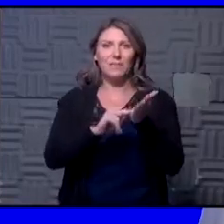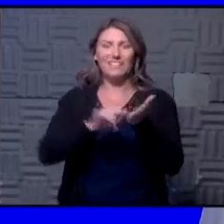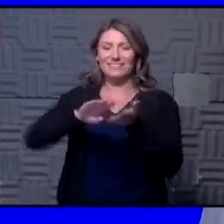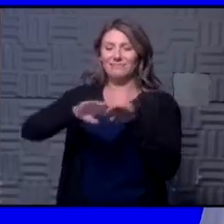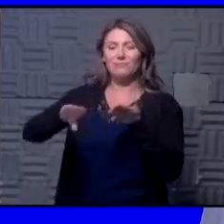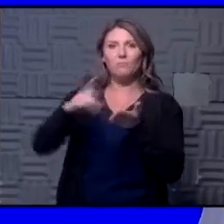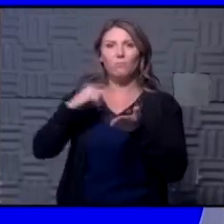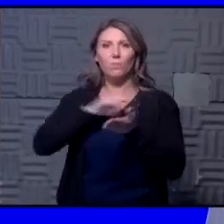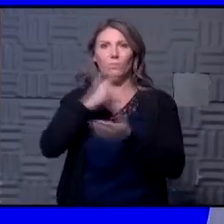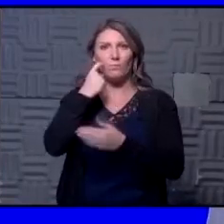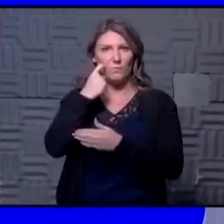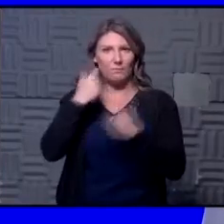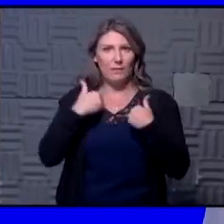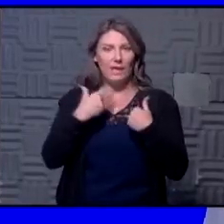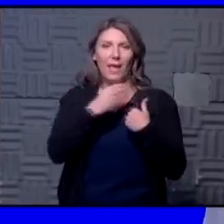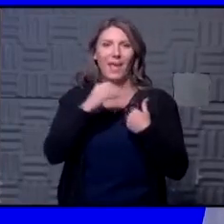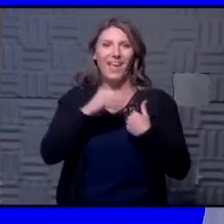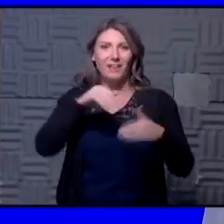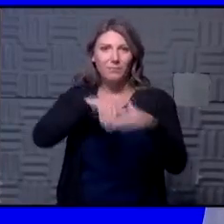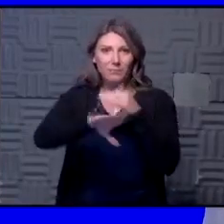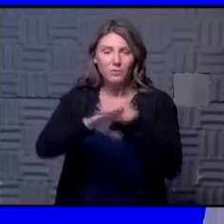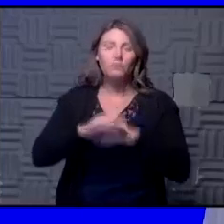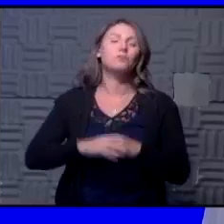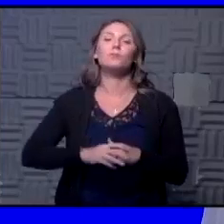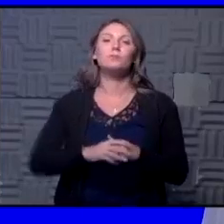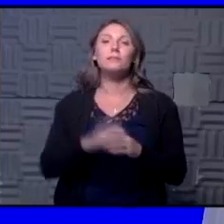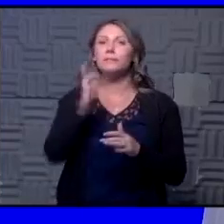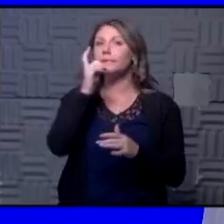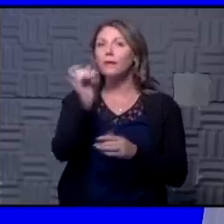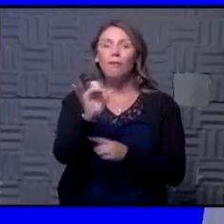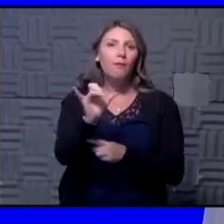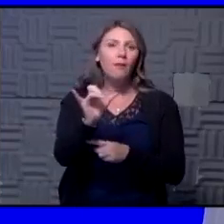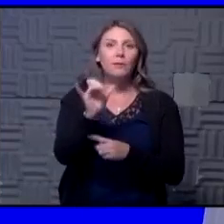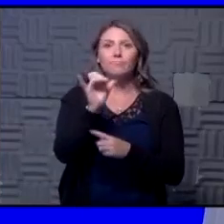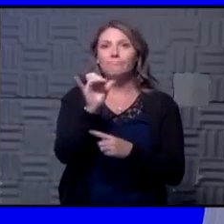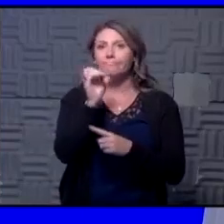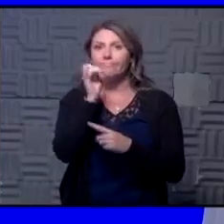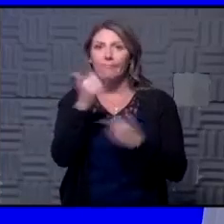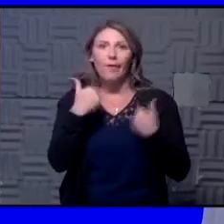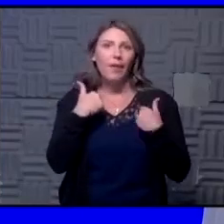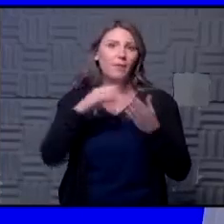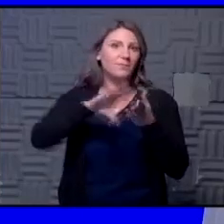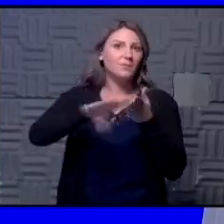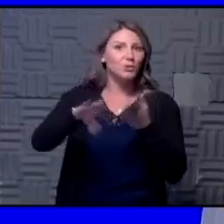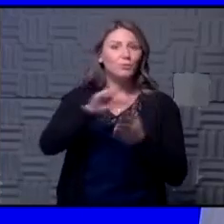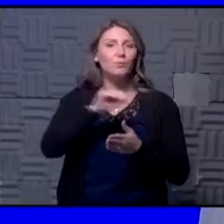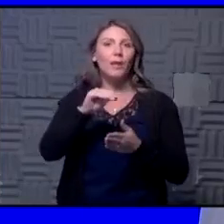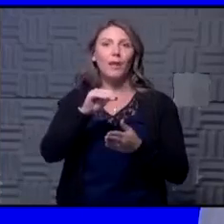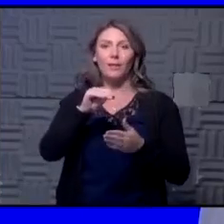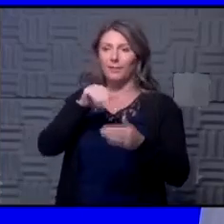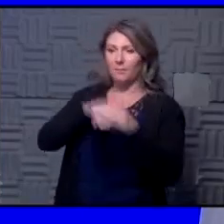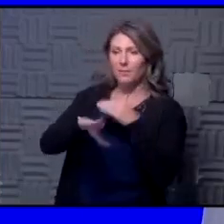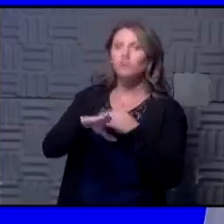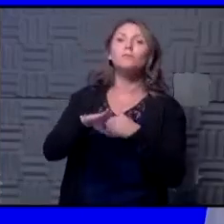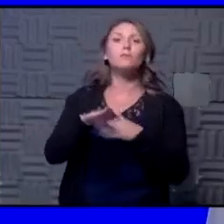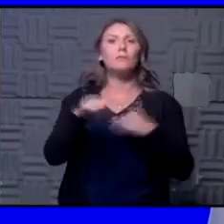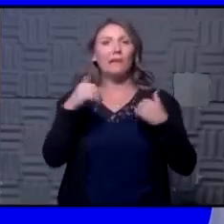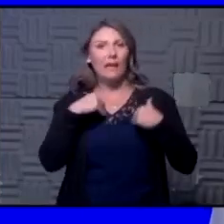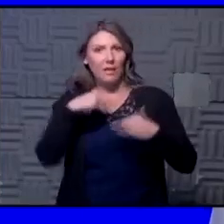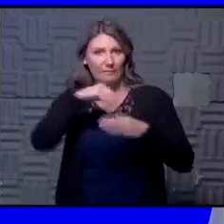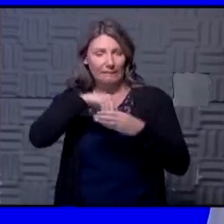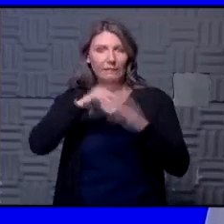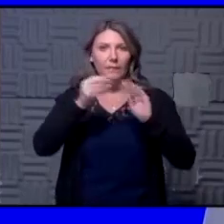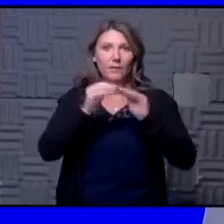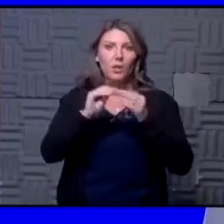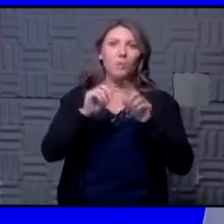discharges that we've had as well as admission so it wasn't like there there haven't been discharges and admissions there have been in those numbers